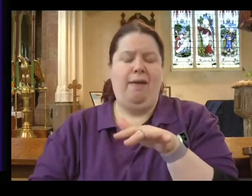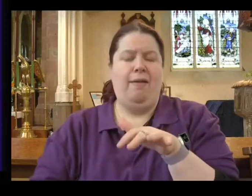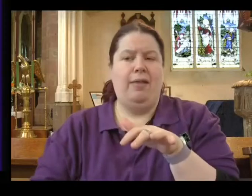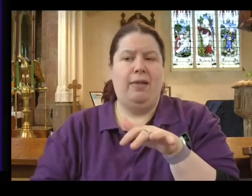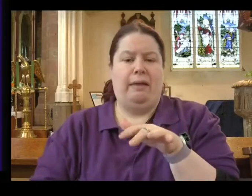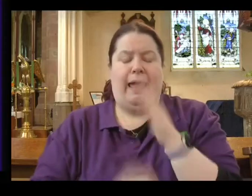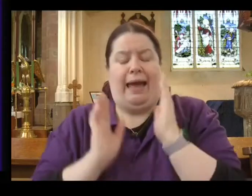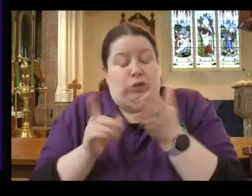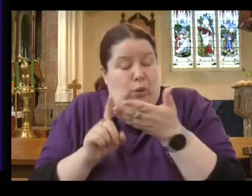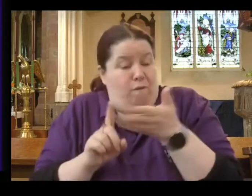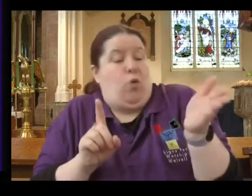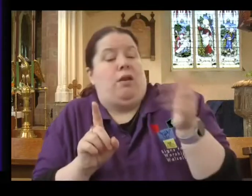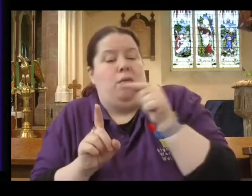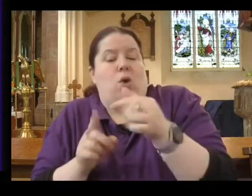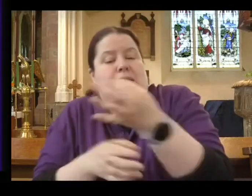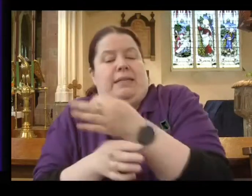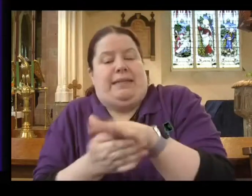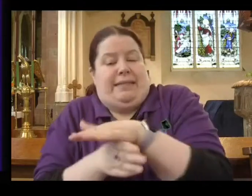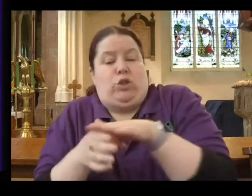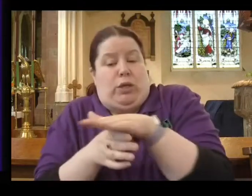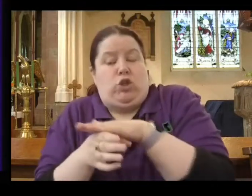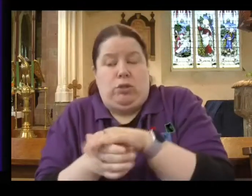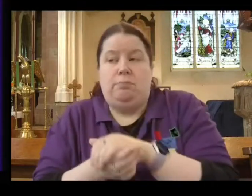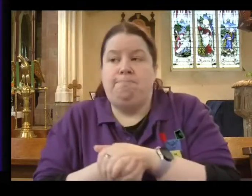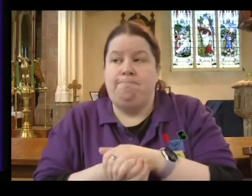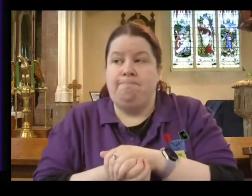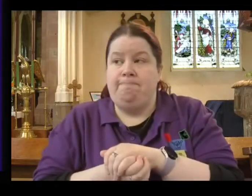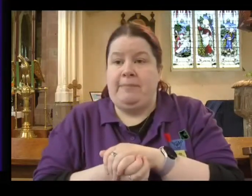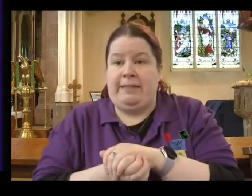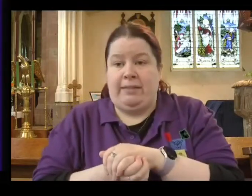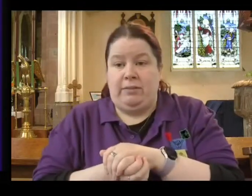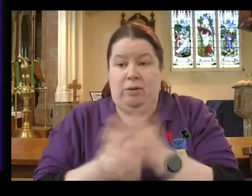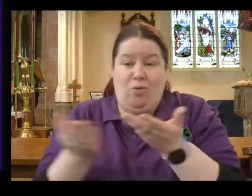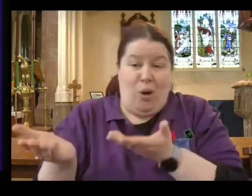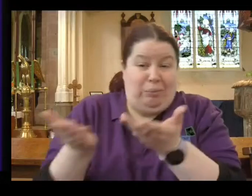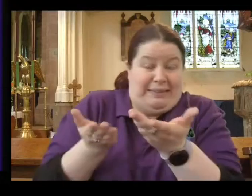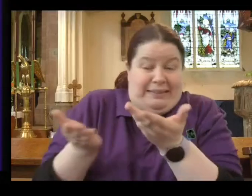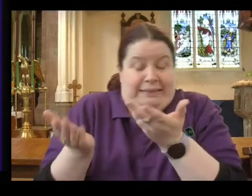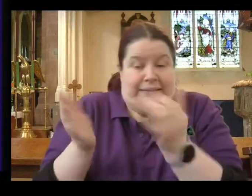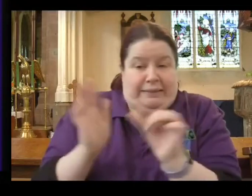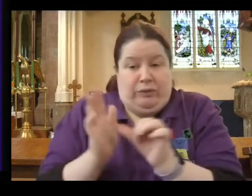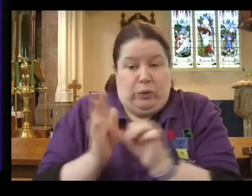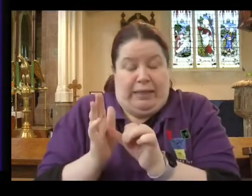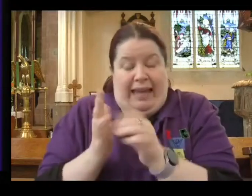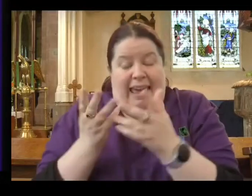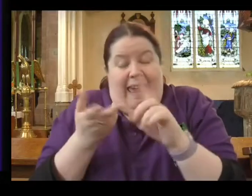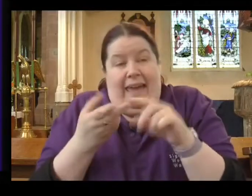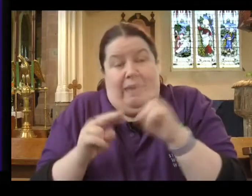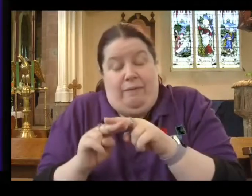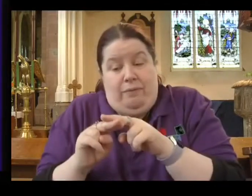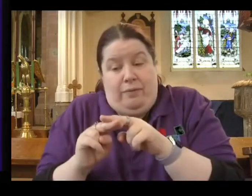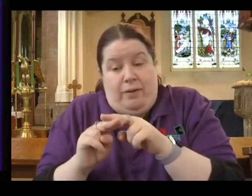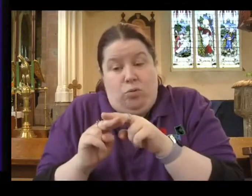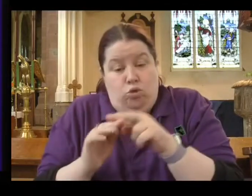needed to avoid these situations. You know, compromise is never good if it takes us away from the